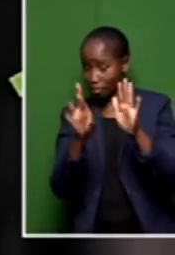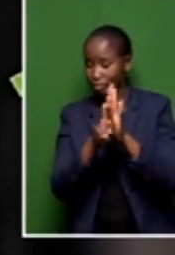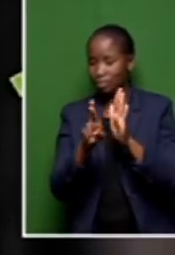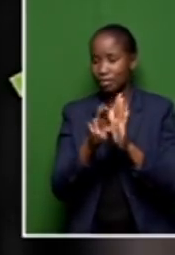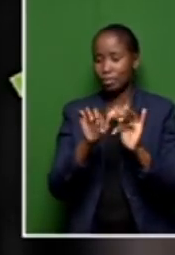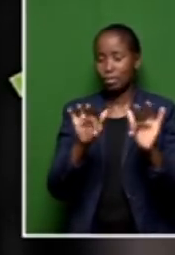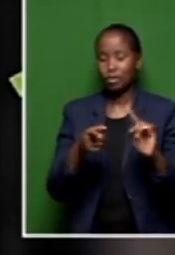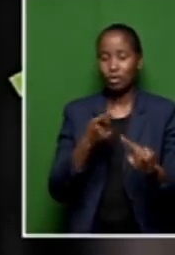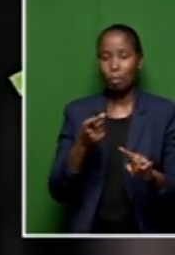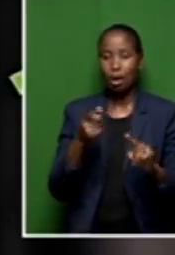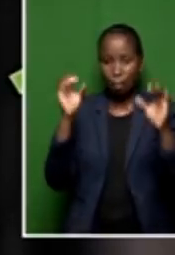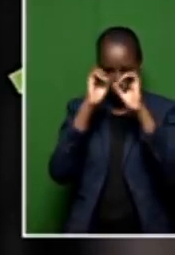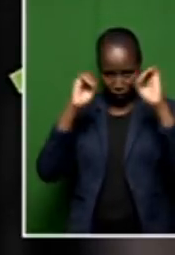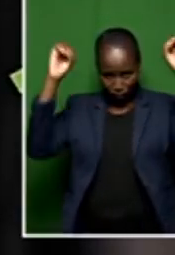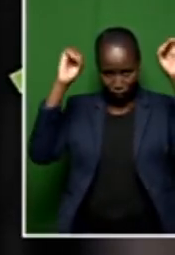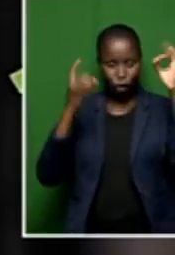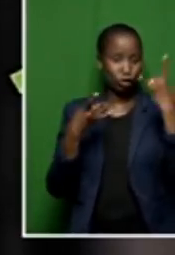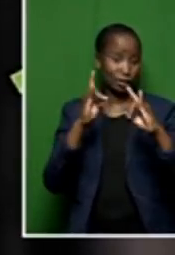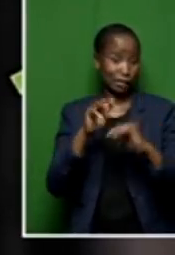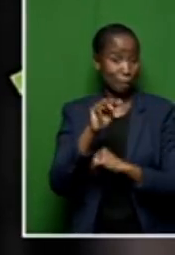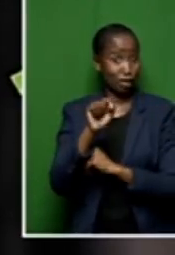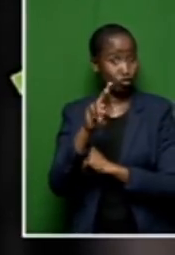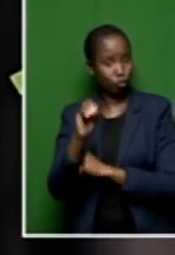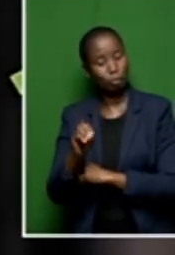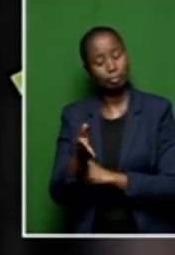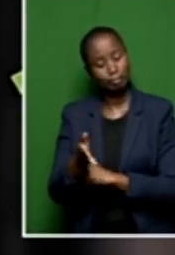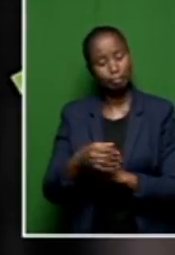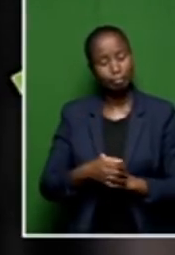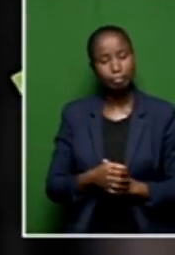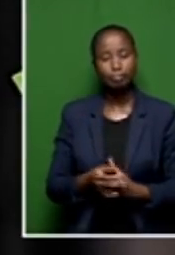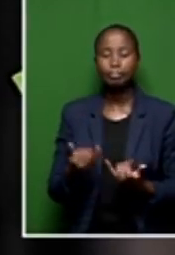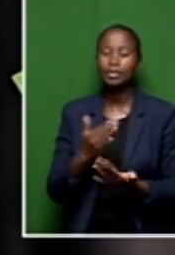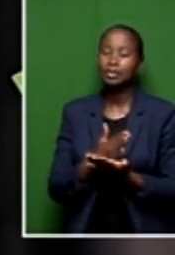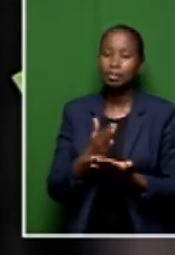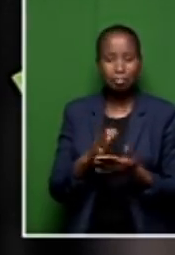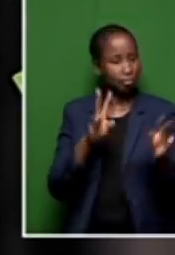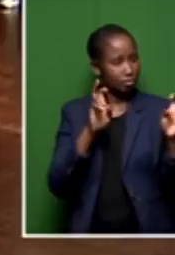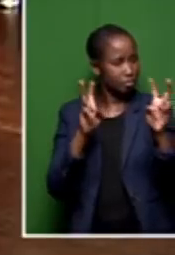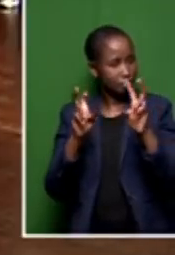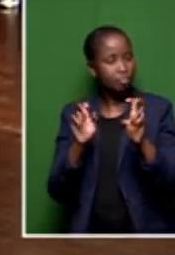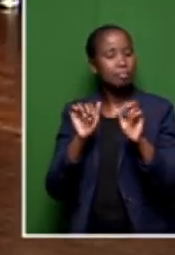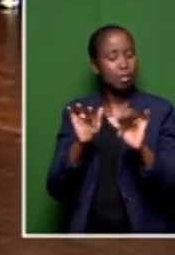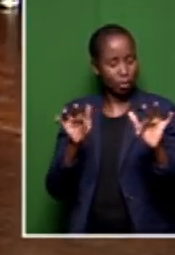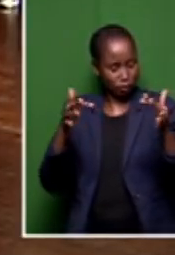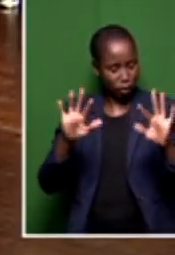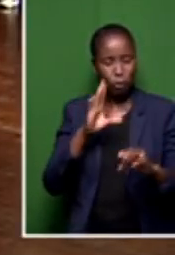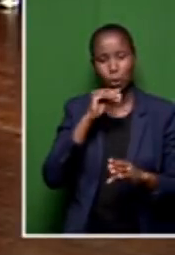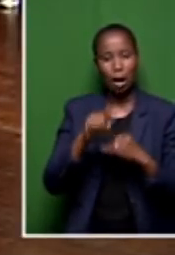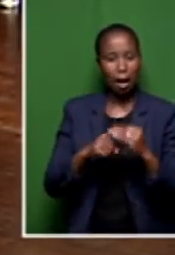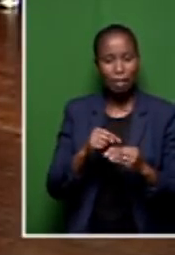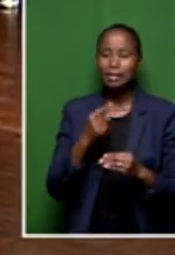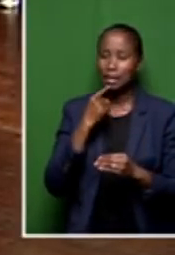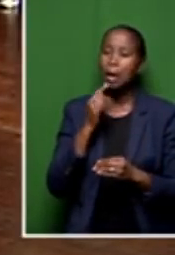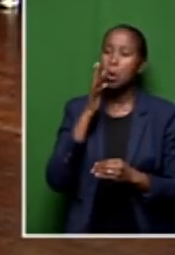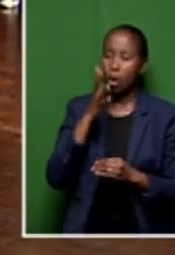people of Buffalo City metro. So just getting back to some of the issues and people are talking about the changes